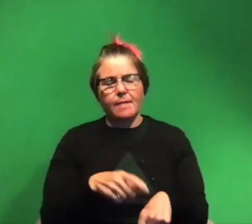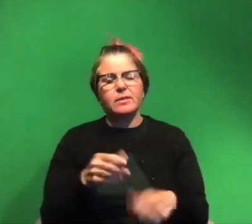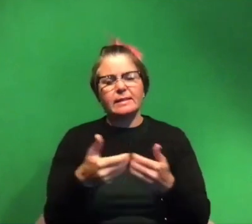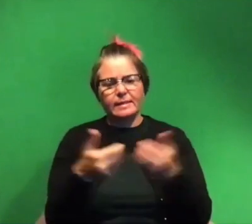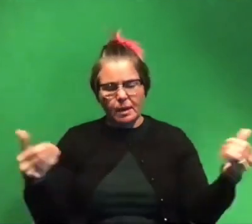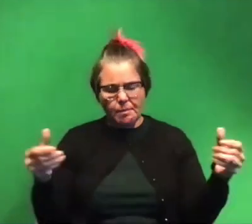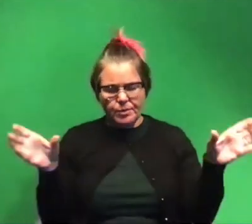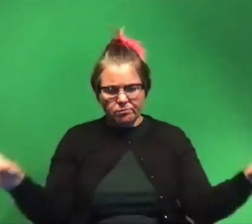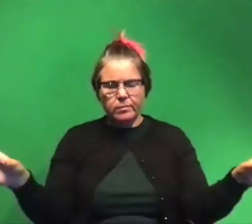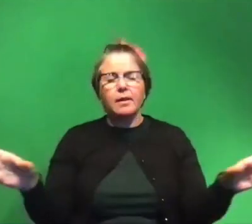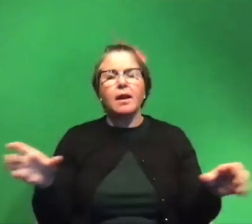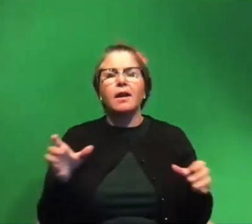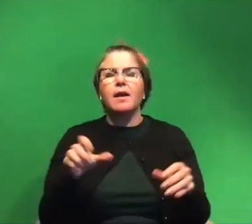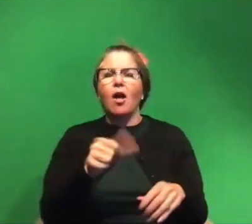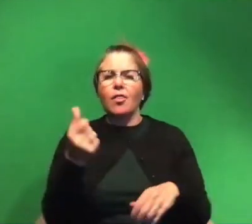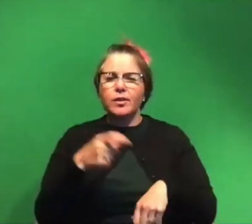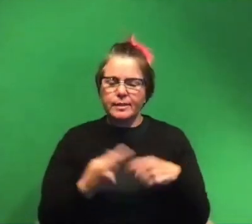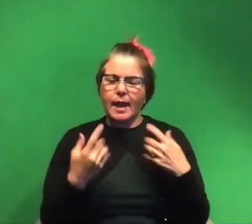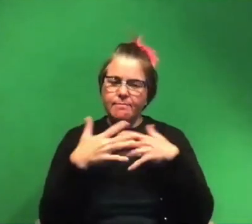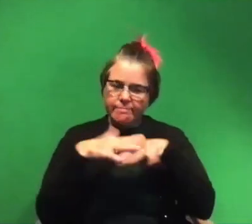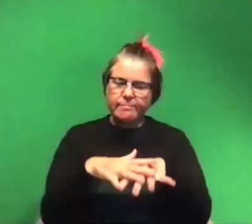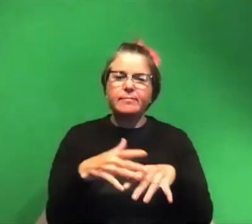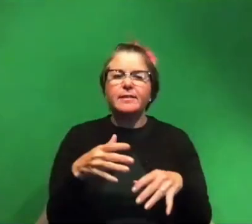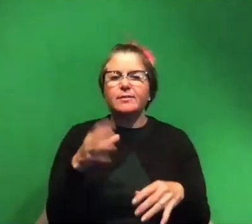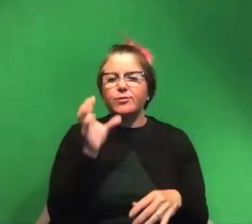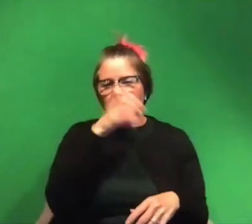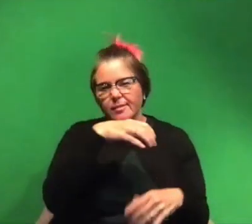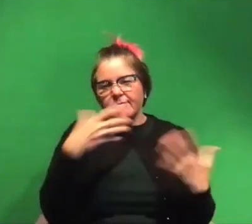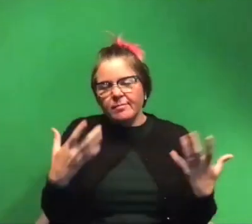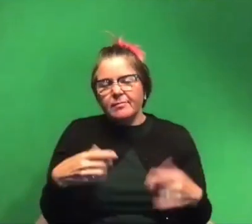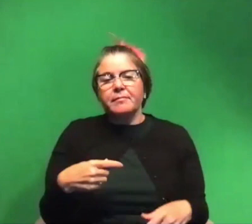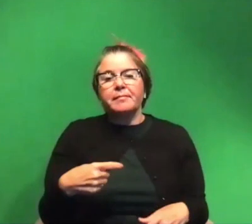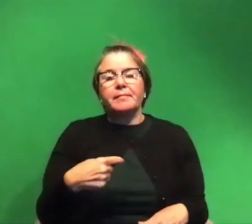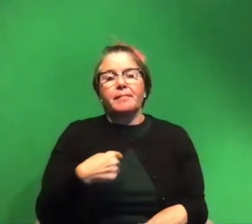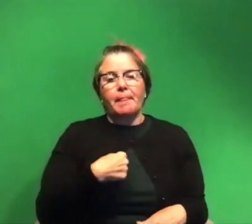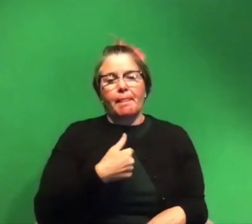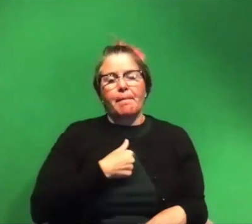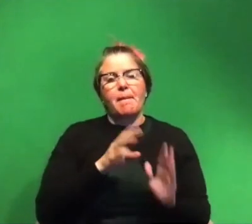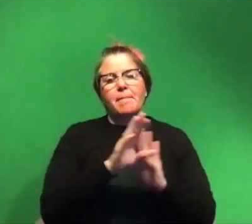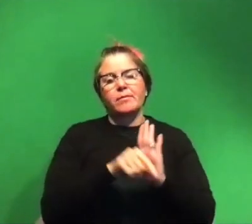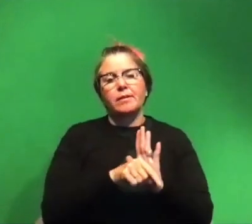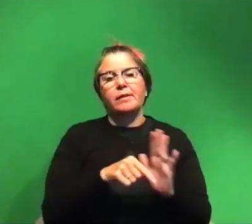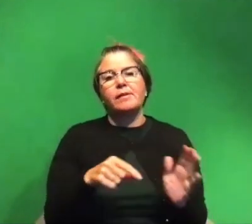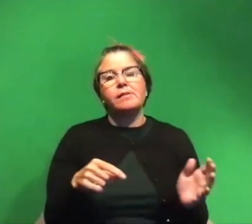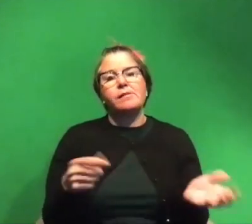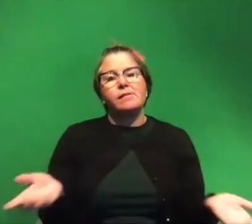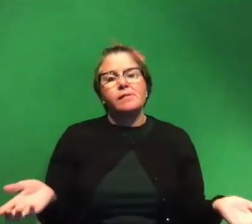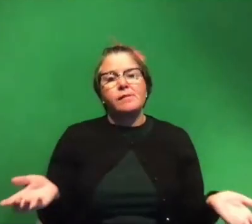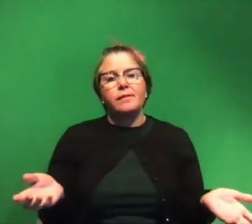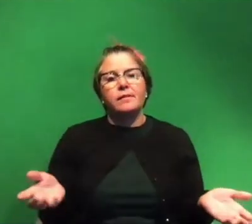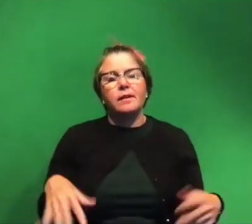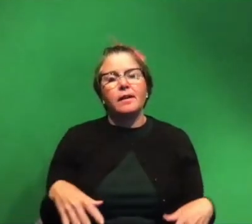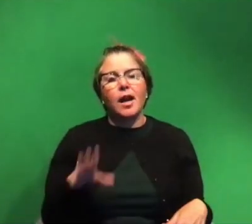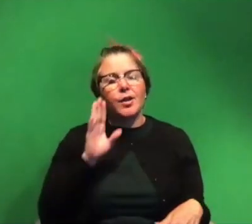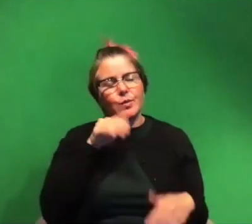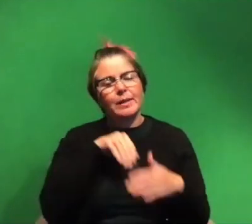then times that they were very much intertwined it's it's very weird um i came from a background where i you know knew going into